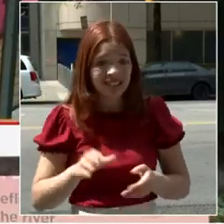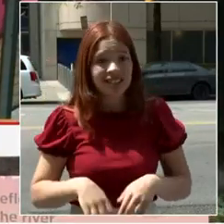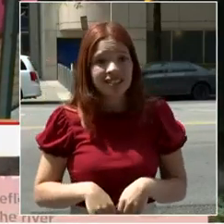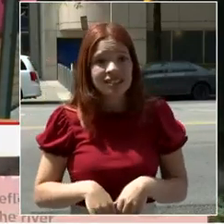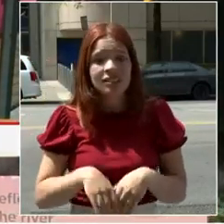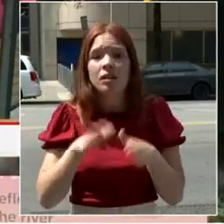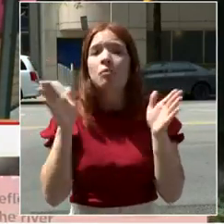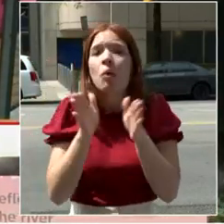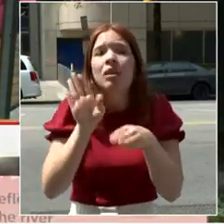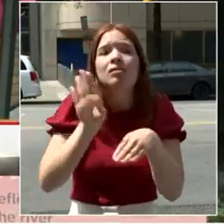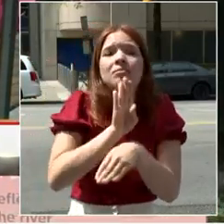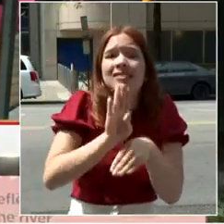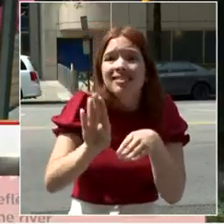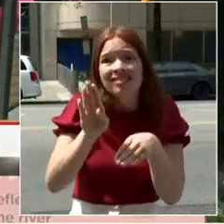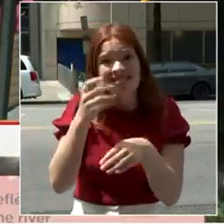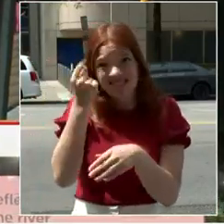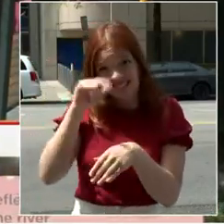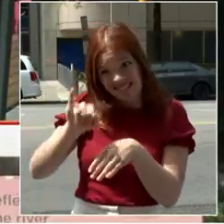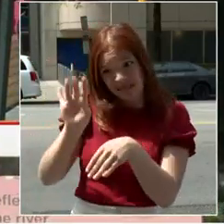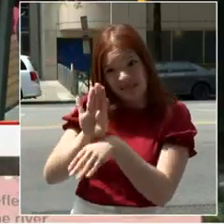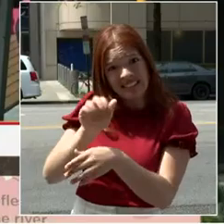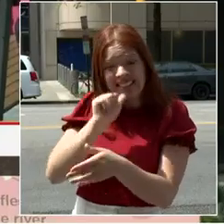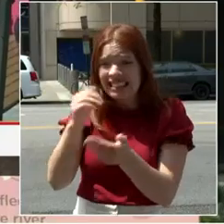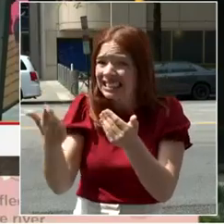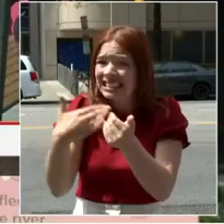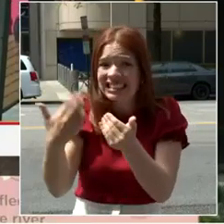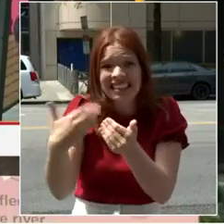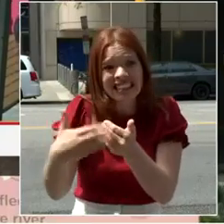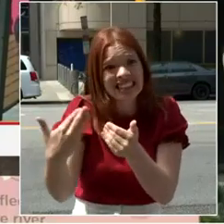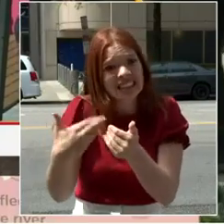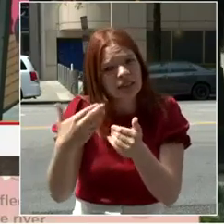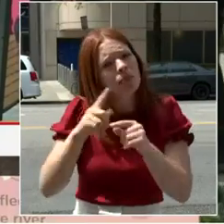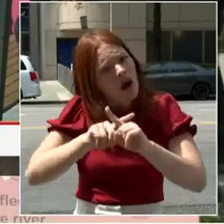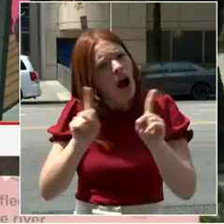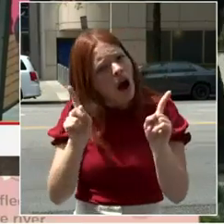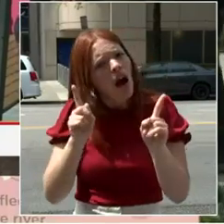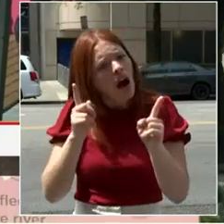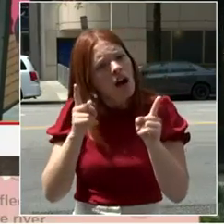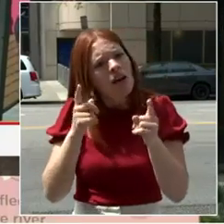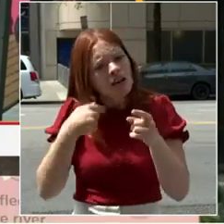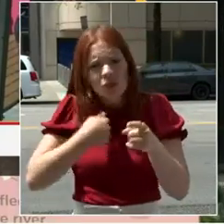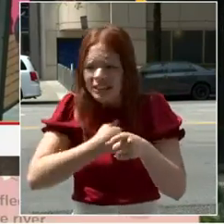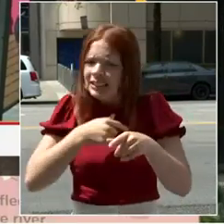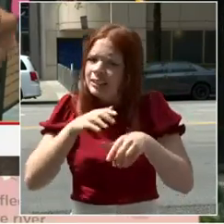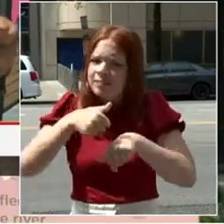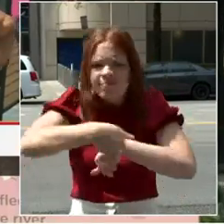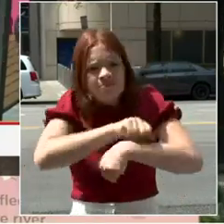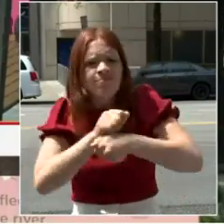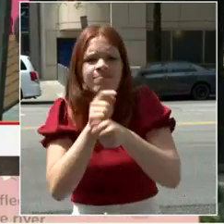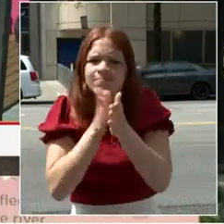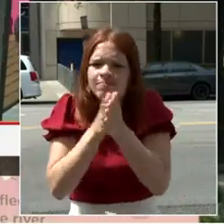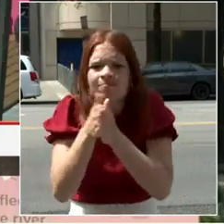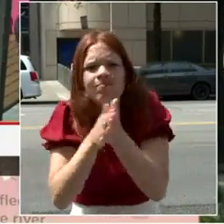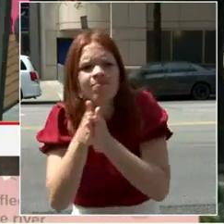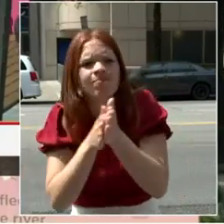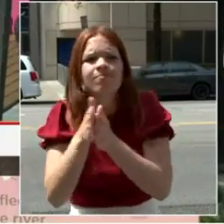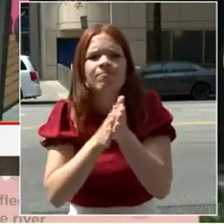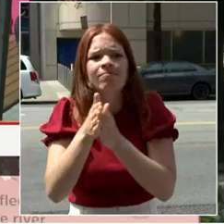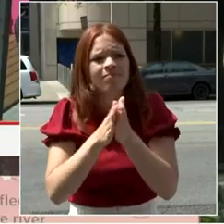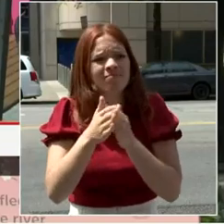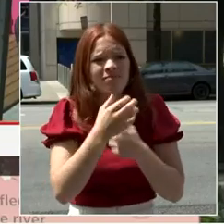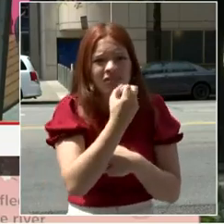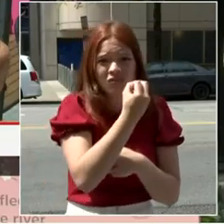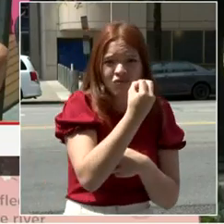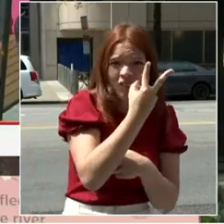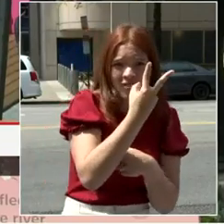We do everything with passion from our heart. We work at least 12 to 16 hours a day. I'm not talking about